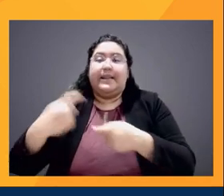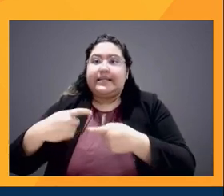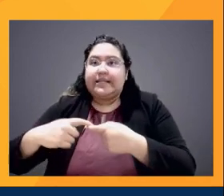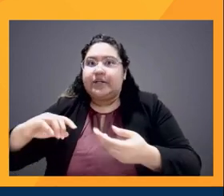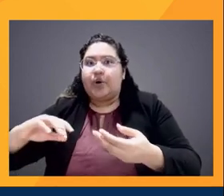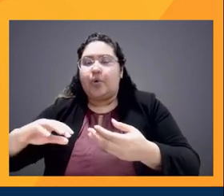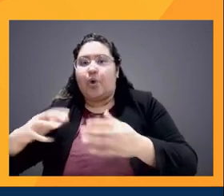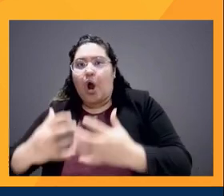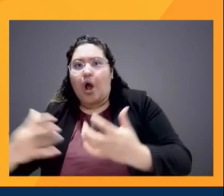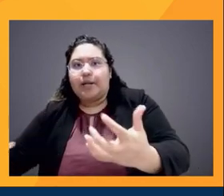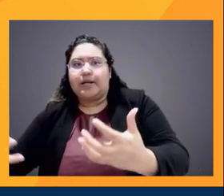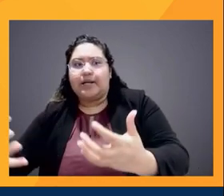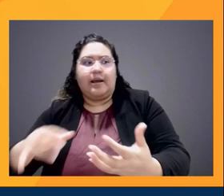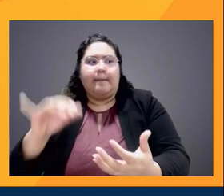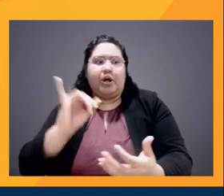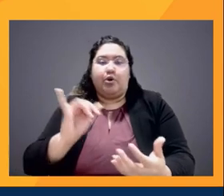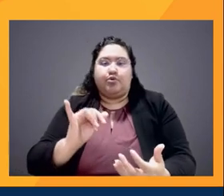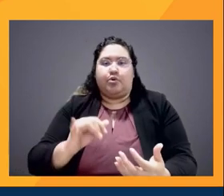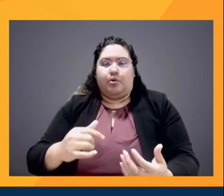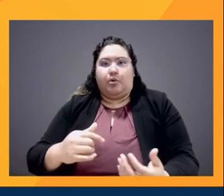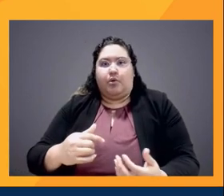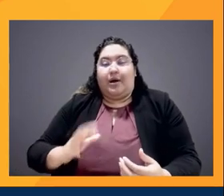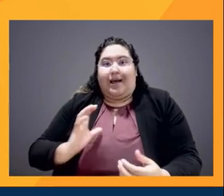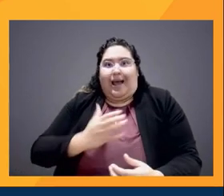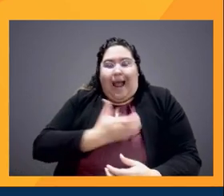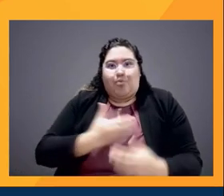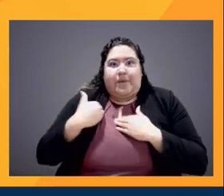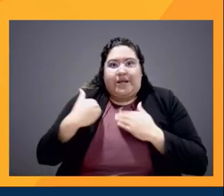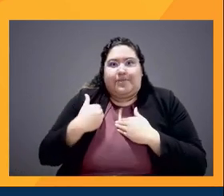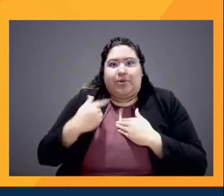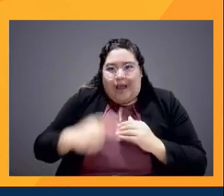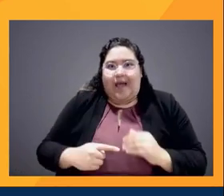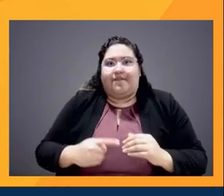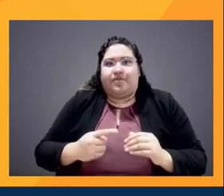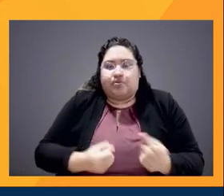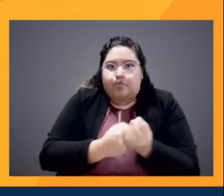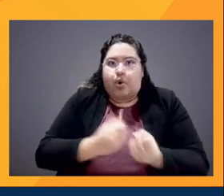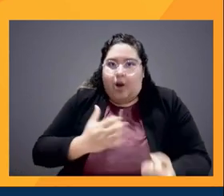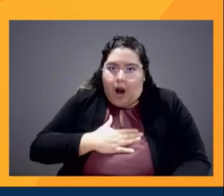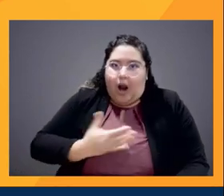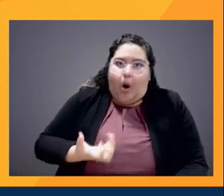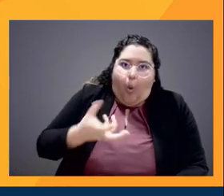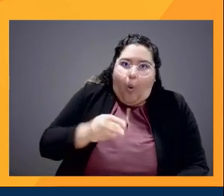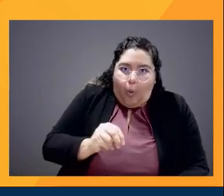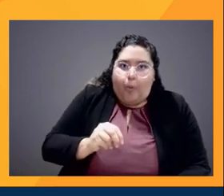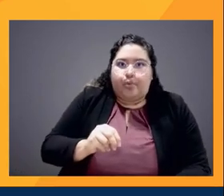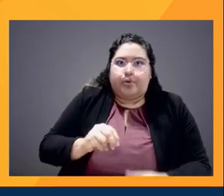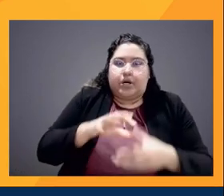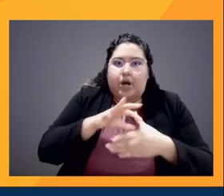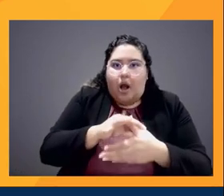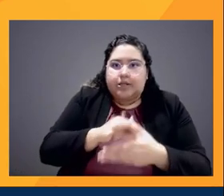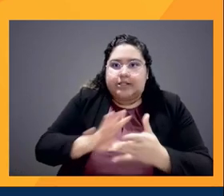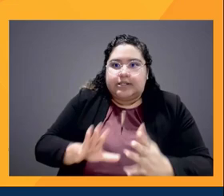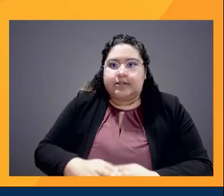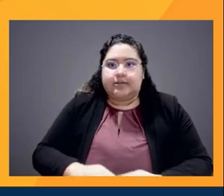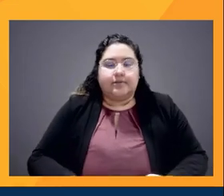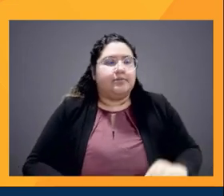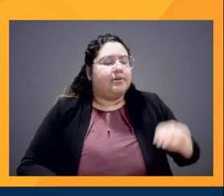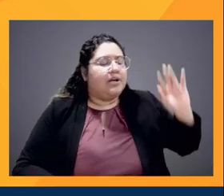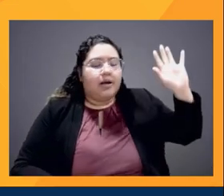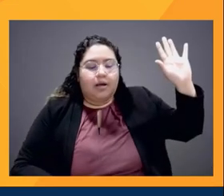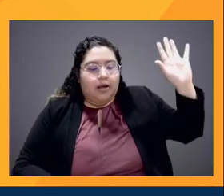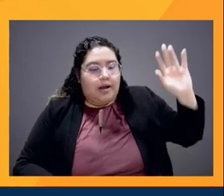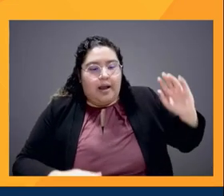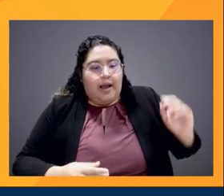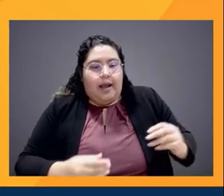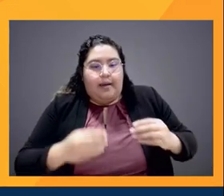responsibility. We have to show up for our own content, right? That's another thing that I don't, I don't care from, from one thing to